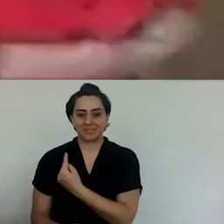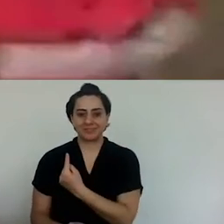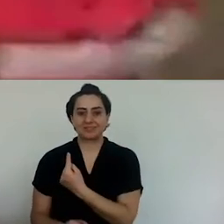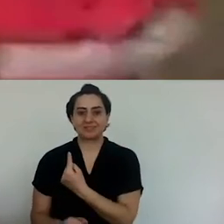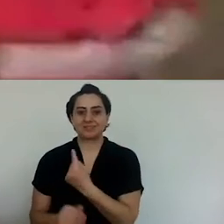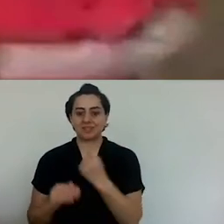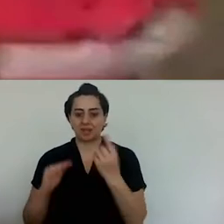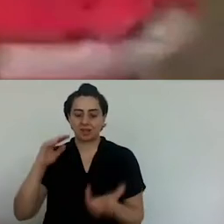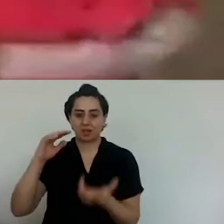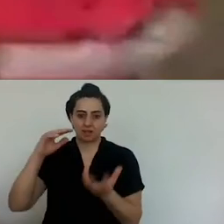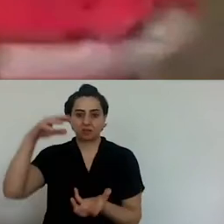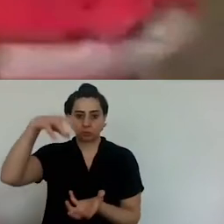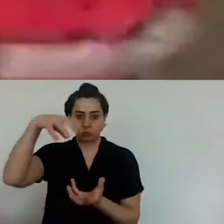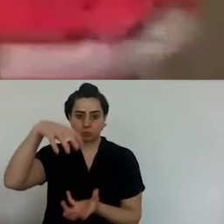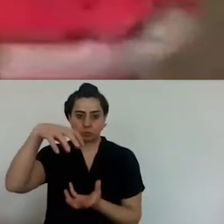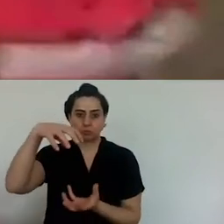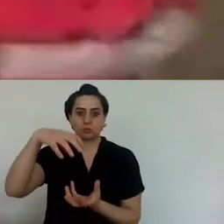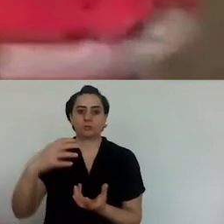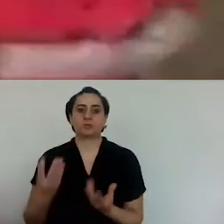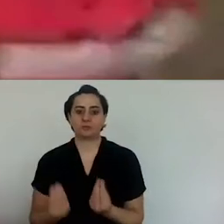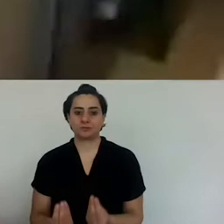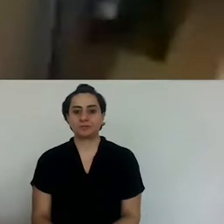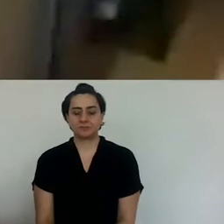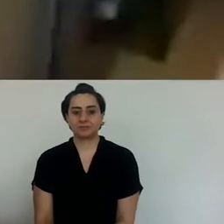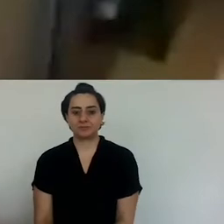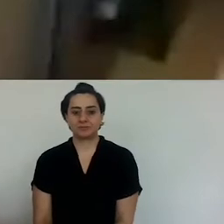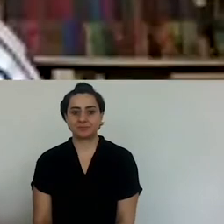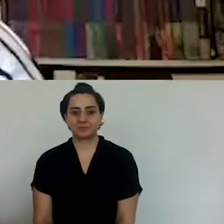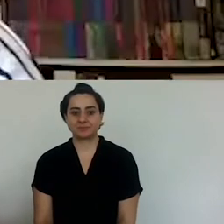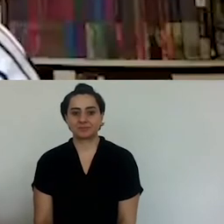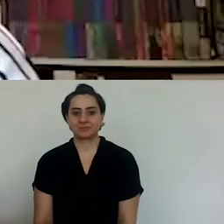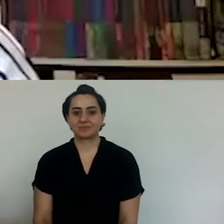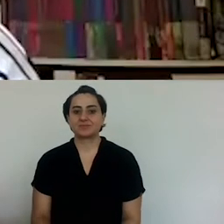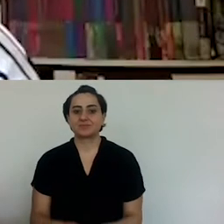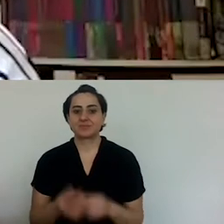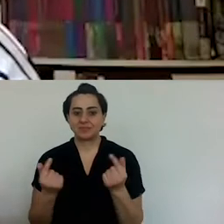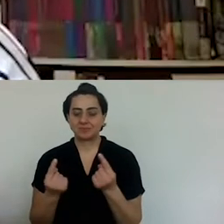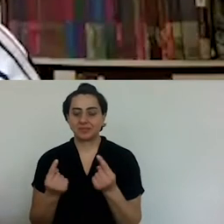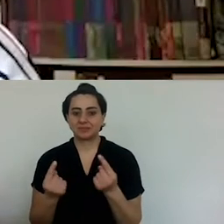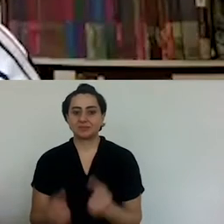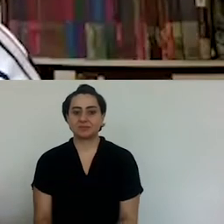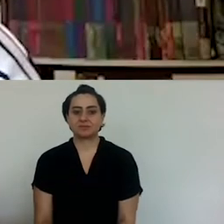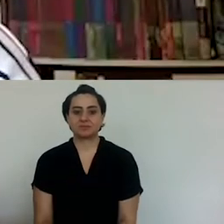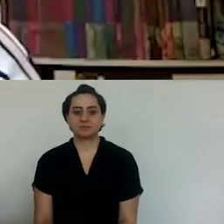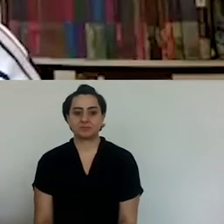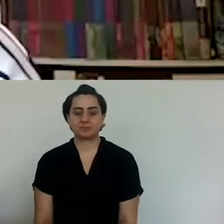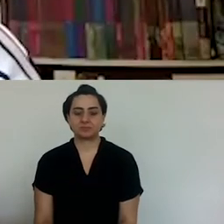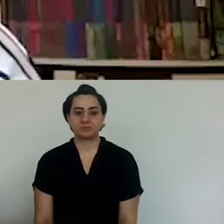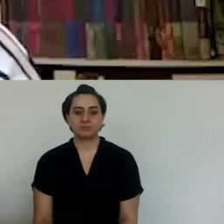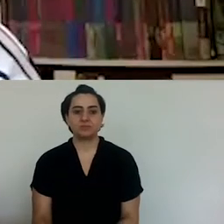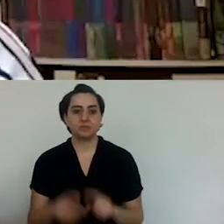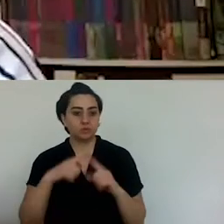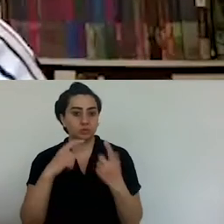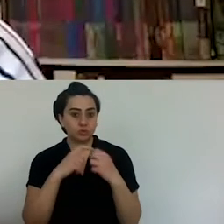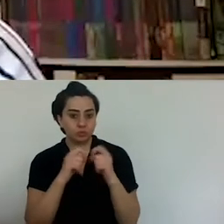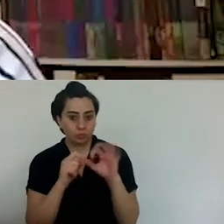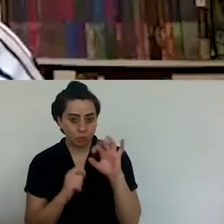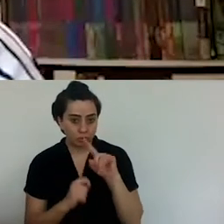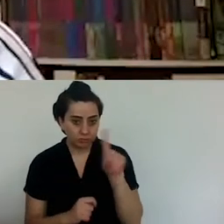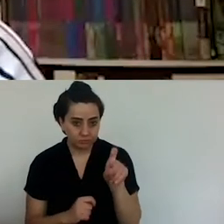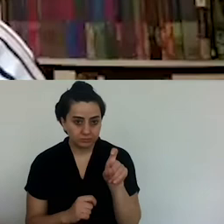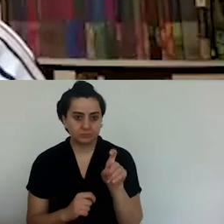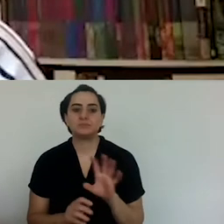I would like to keep it a little bit above 180 degrees. It's not turbo, right?